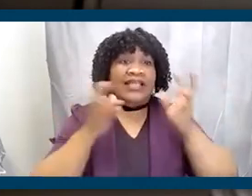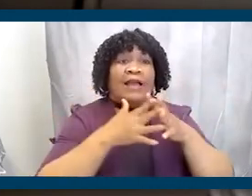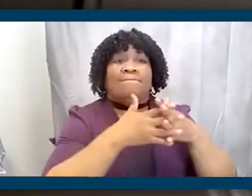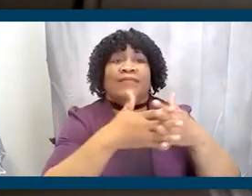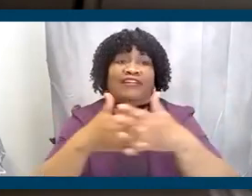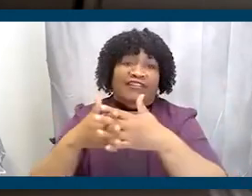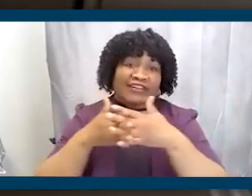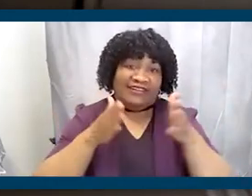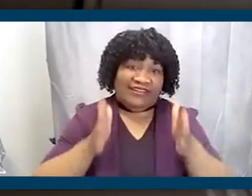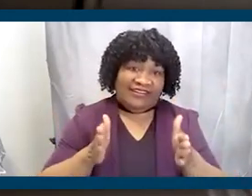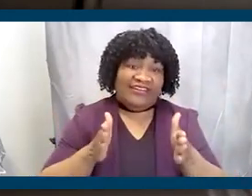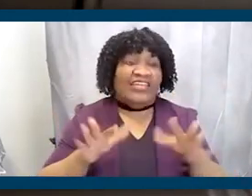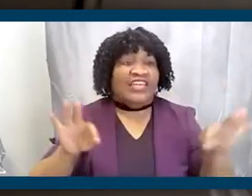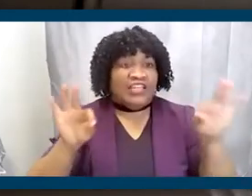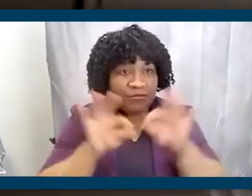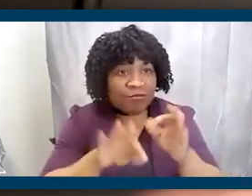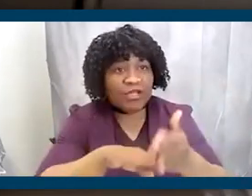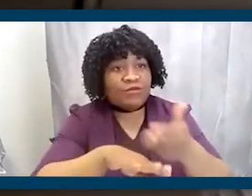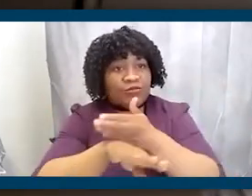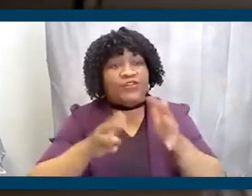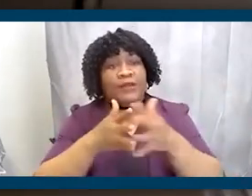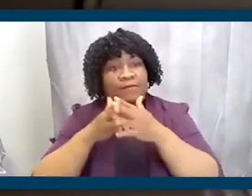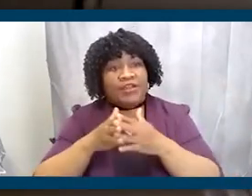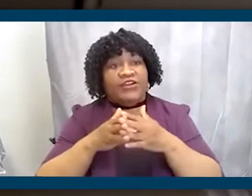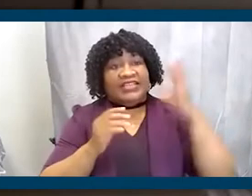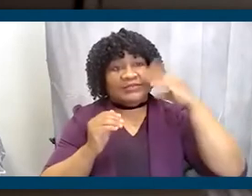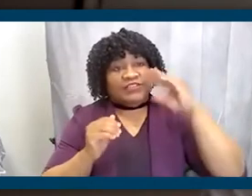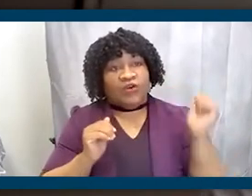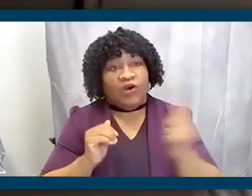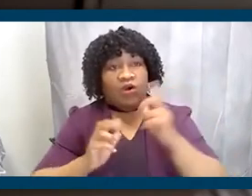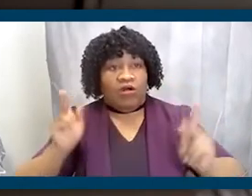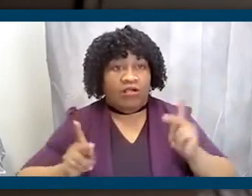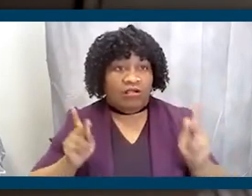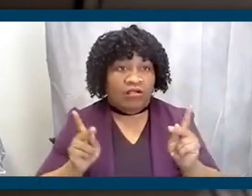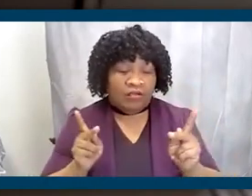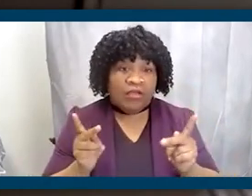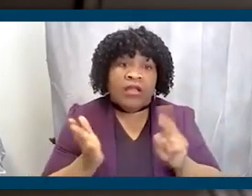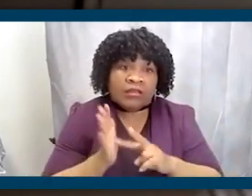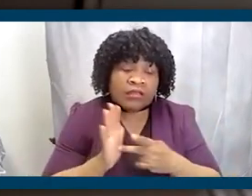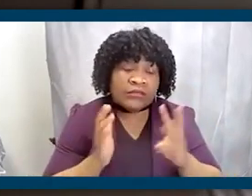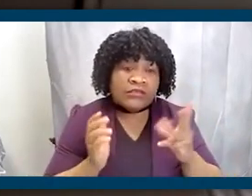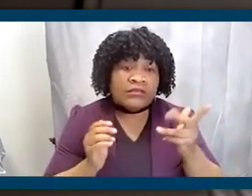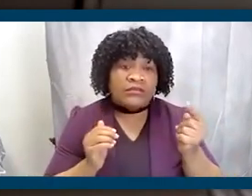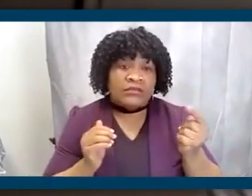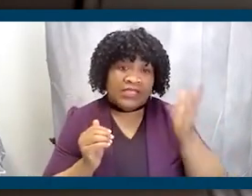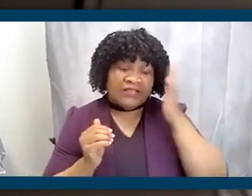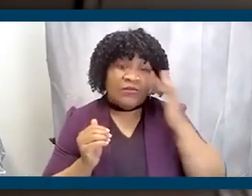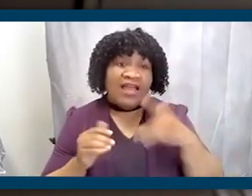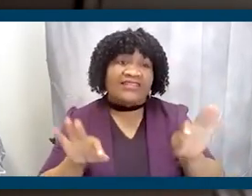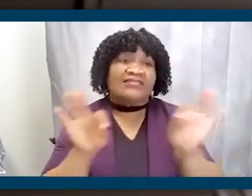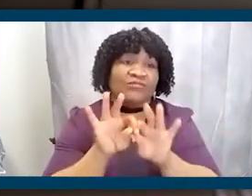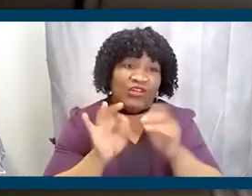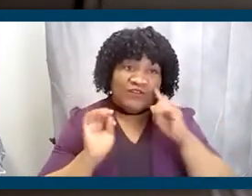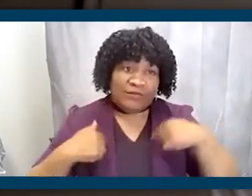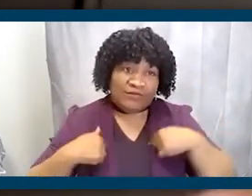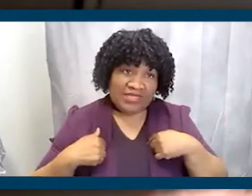is about improving the American experience for all. You know, and there, and so that's what, that's why it's important to